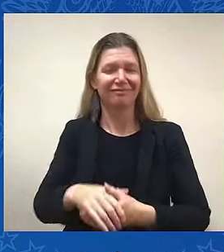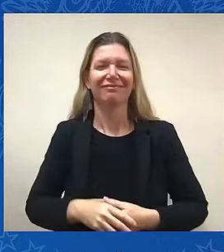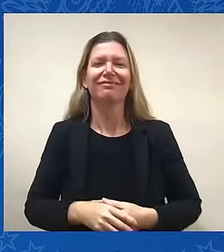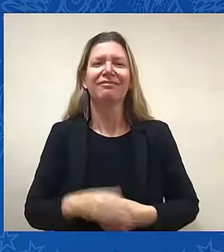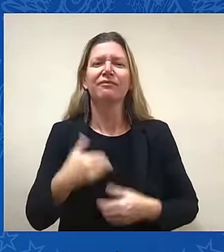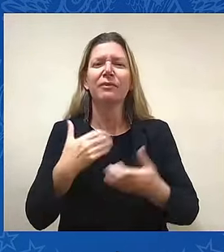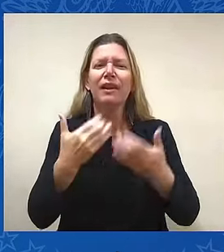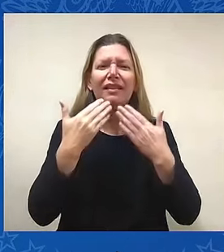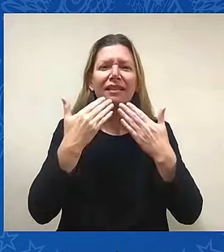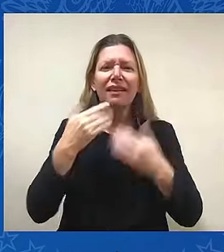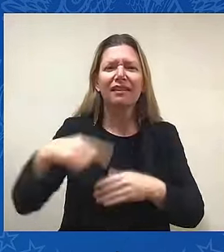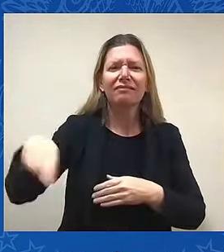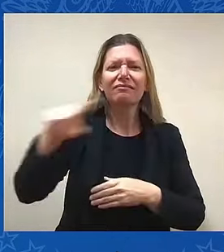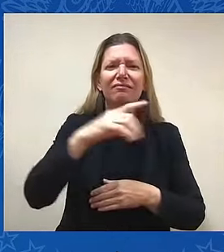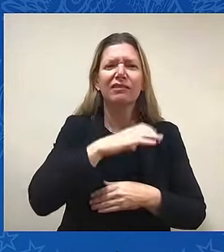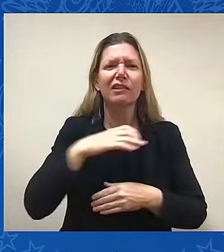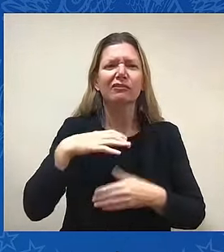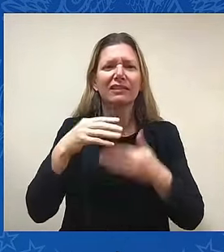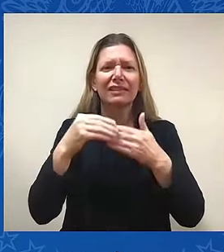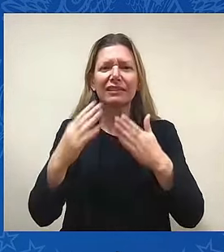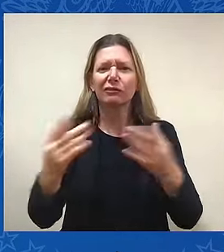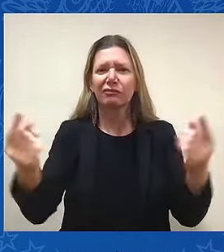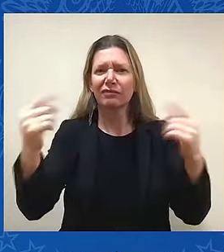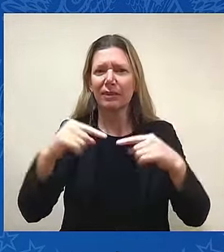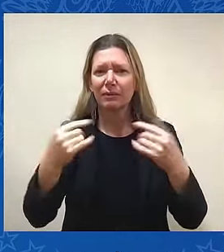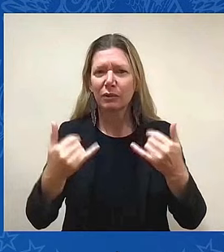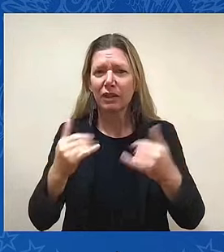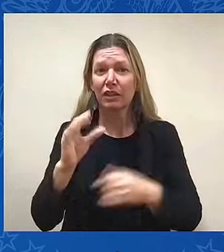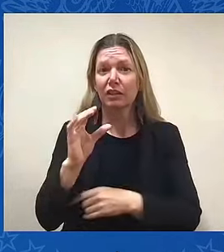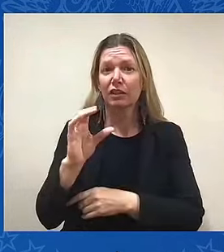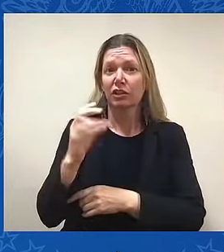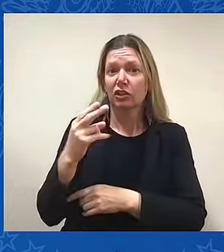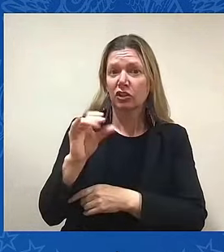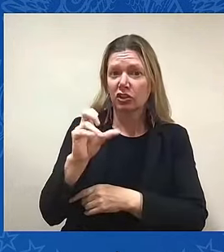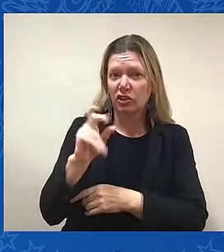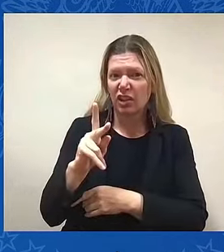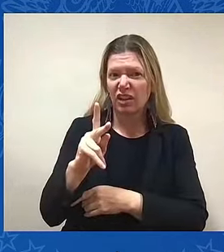Chuck, my guy is going to be the next Speaker of the House, Leader Jeffries.